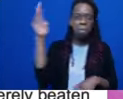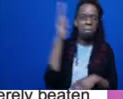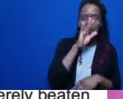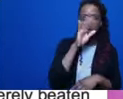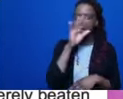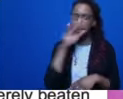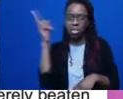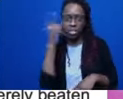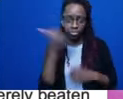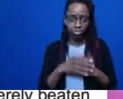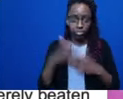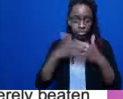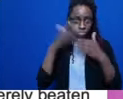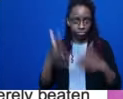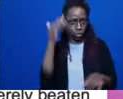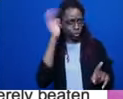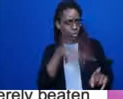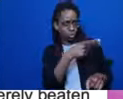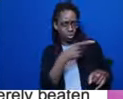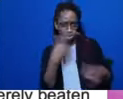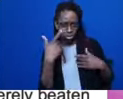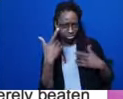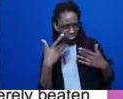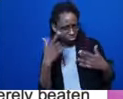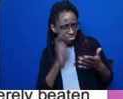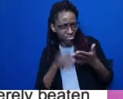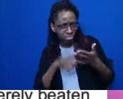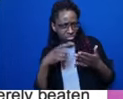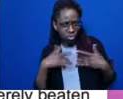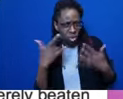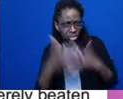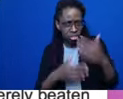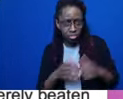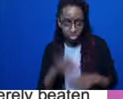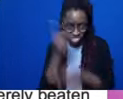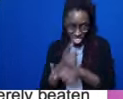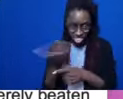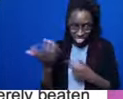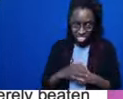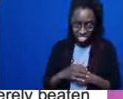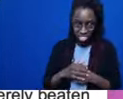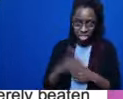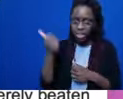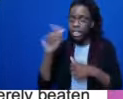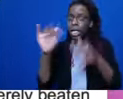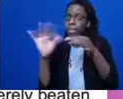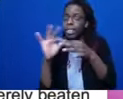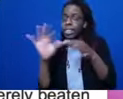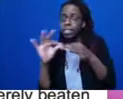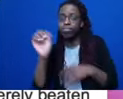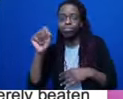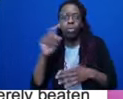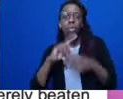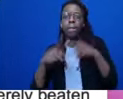Did, was there a comment? Yes. What about a comment about the school? What did the school do? What Brisha